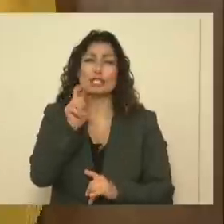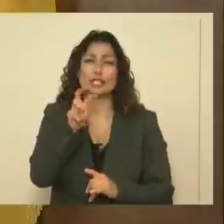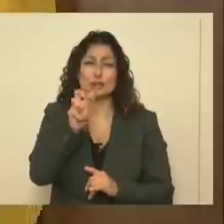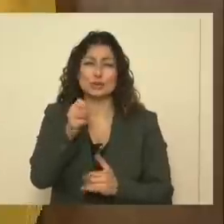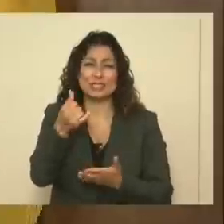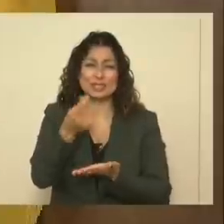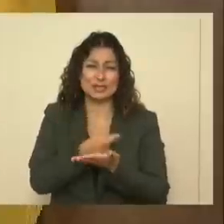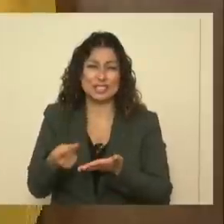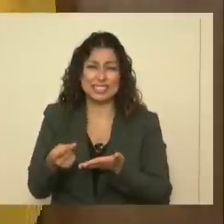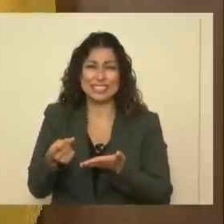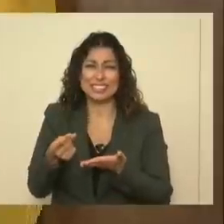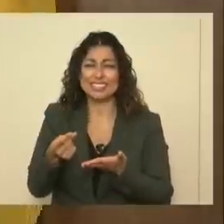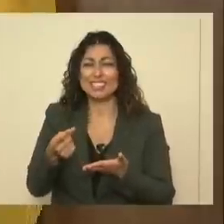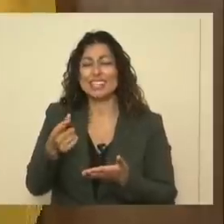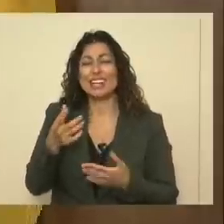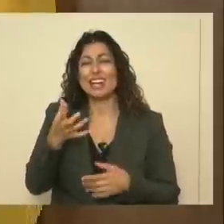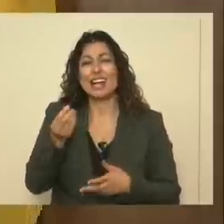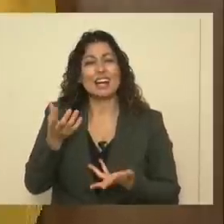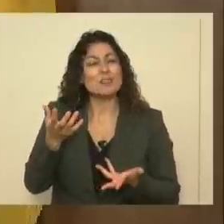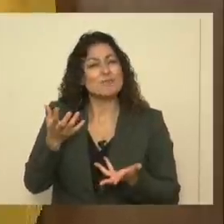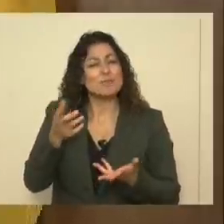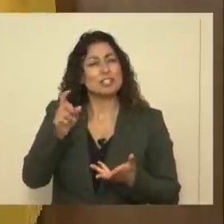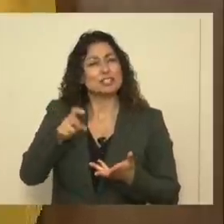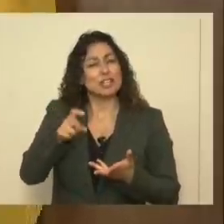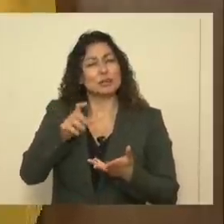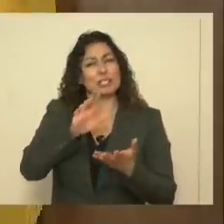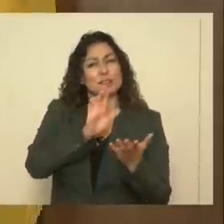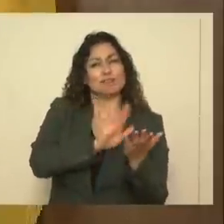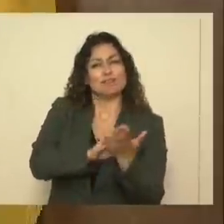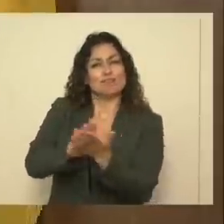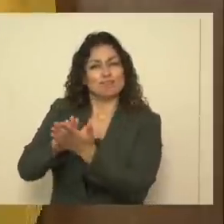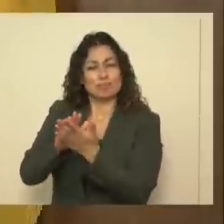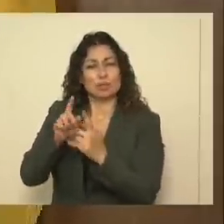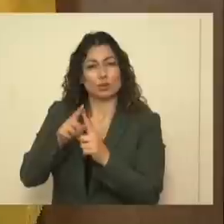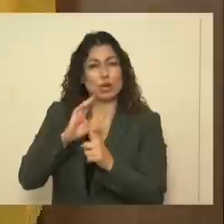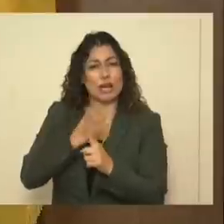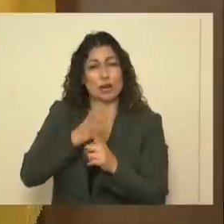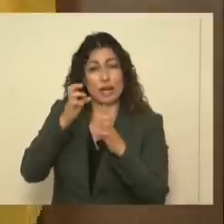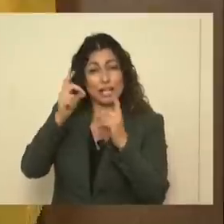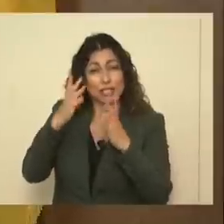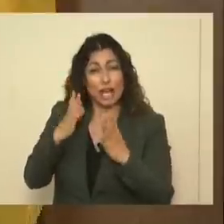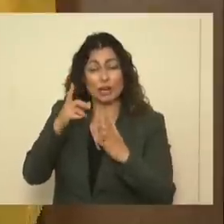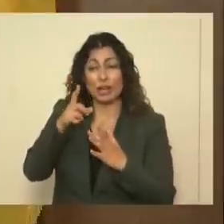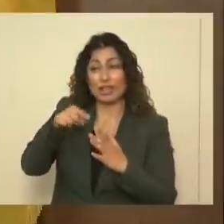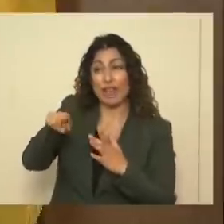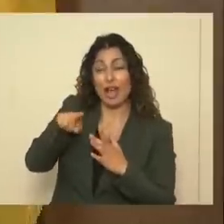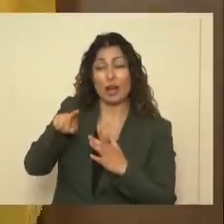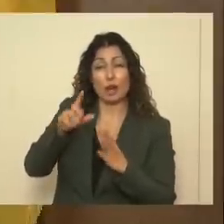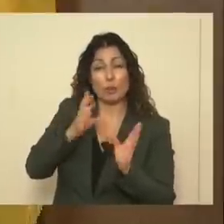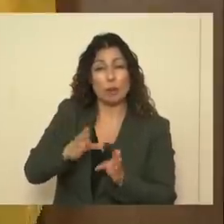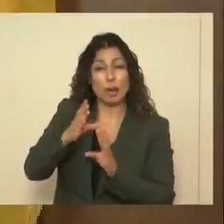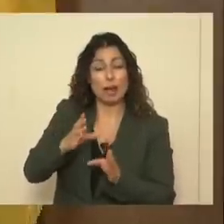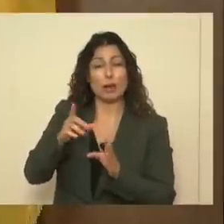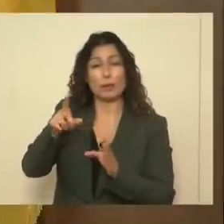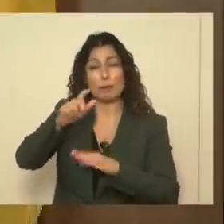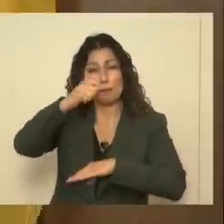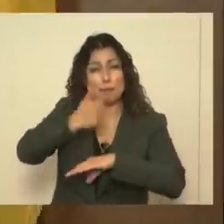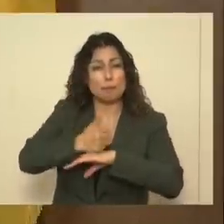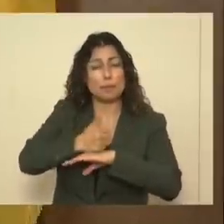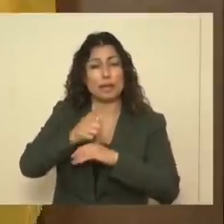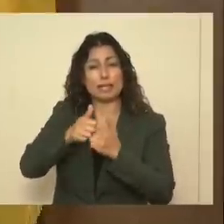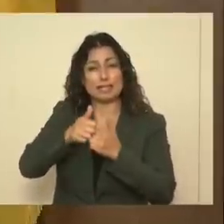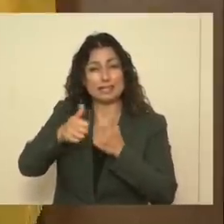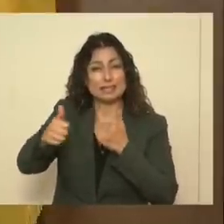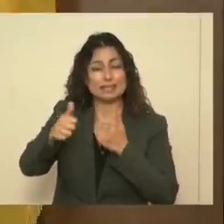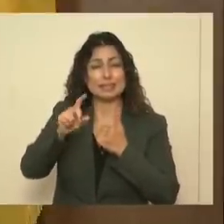and it should be a, you know, a shout-out to our educators as they're preparing and launching distance learning, that